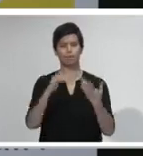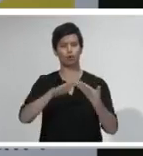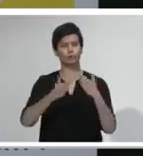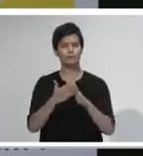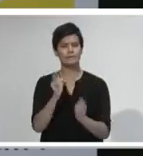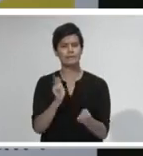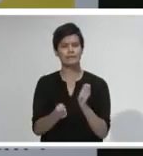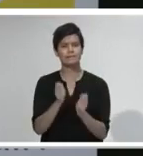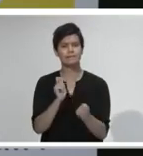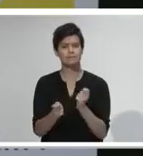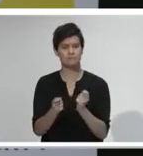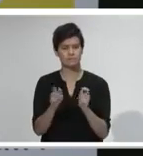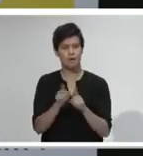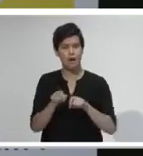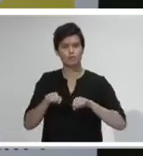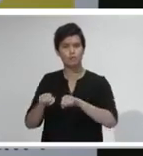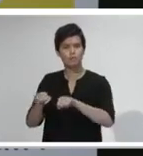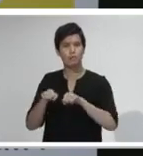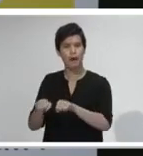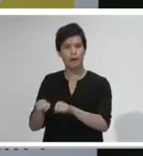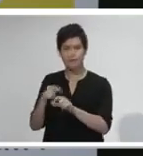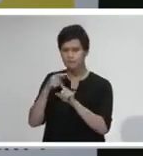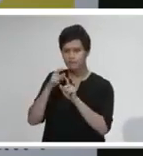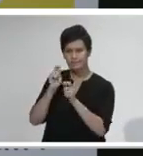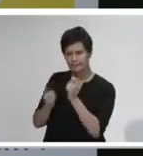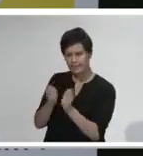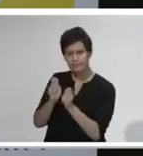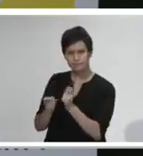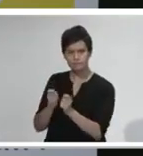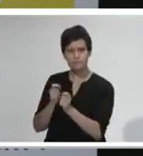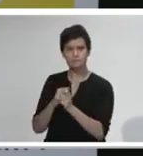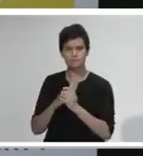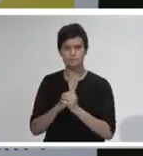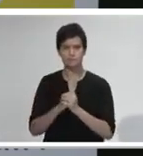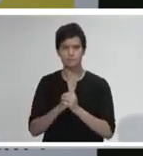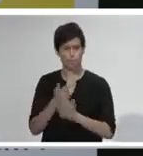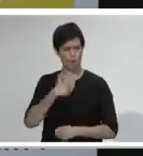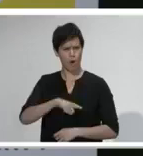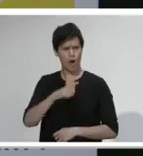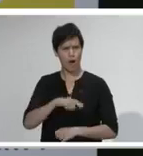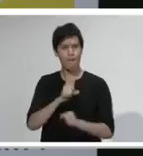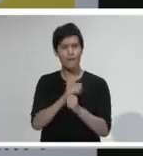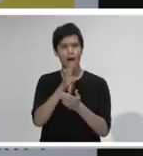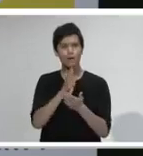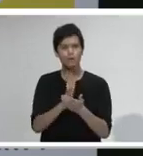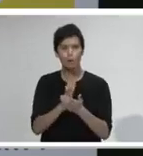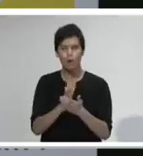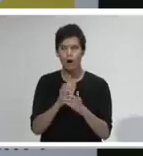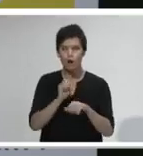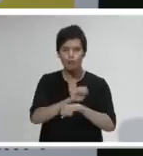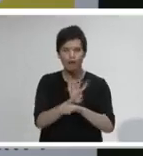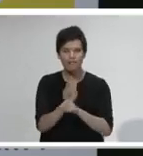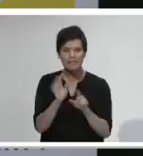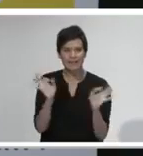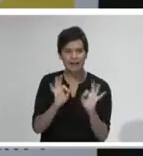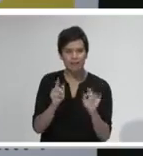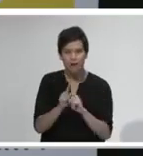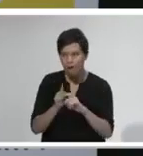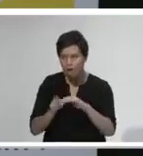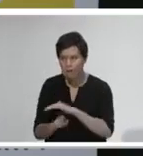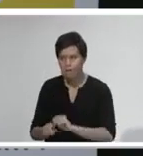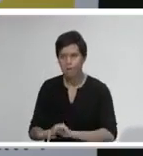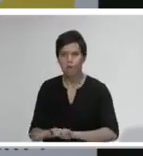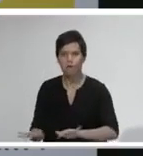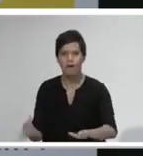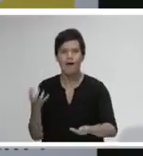to help confirm for us that there is no underlying community transmission of COVID-19. You'll have heard that the